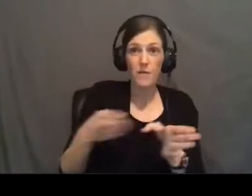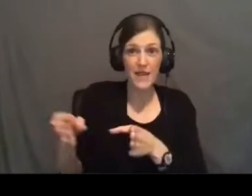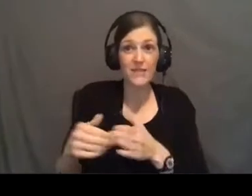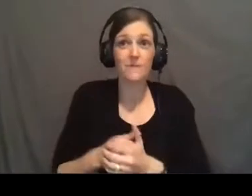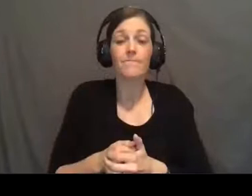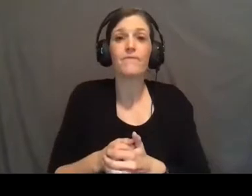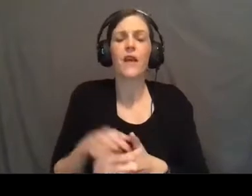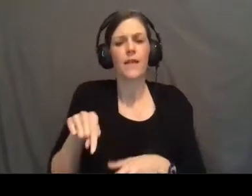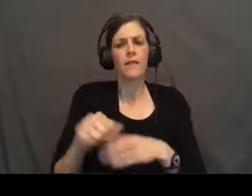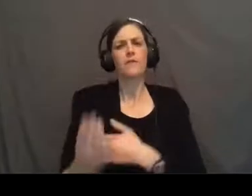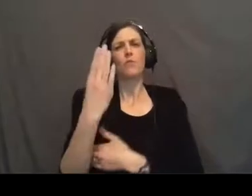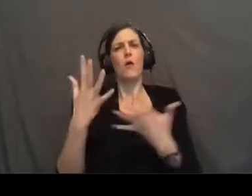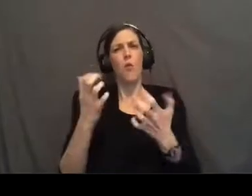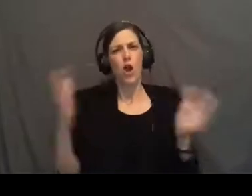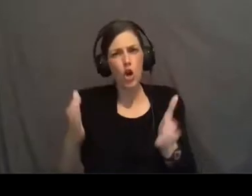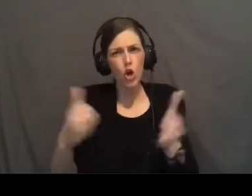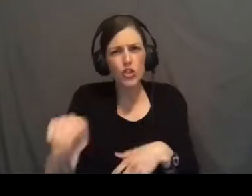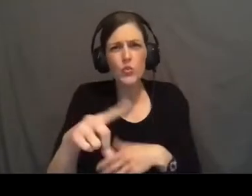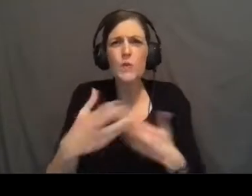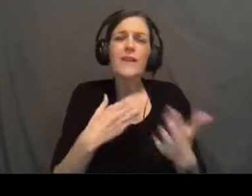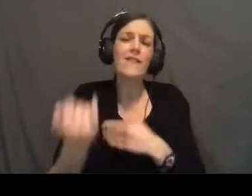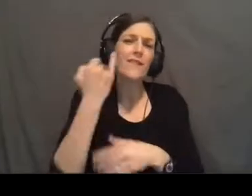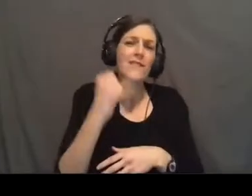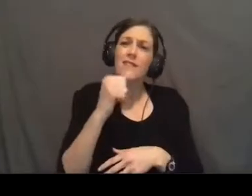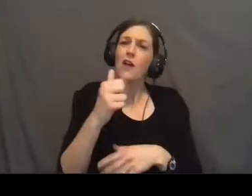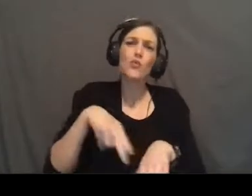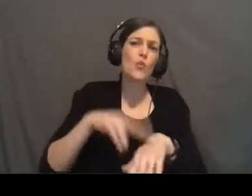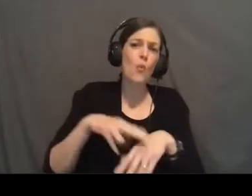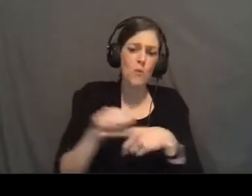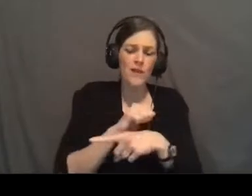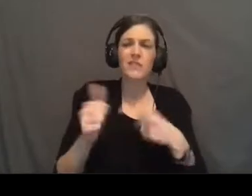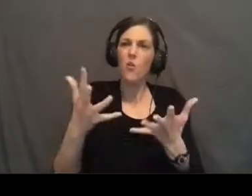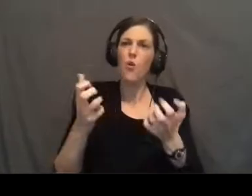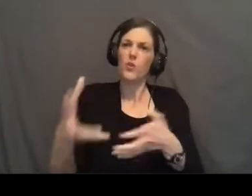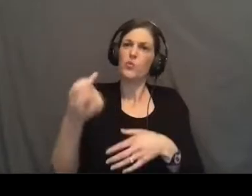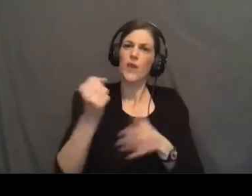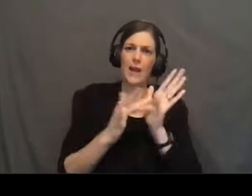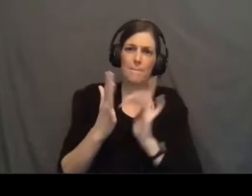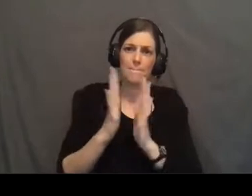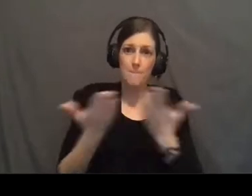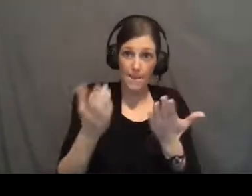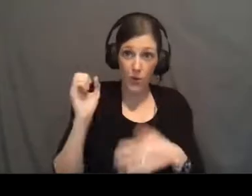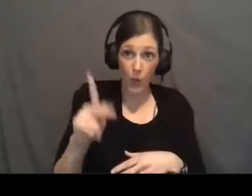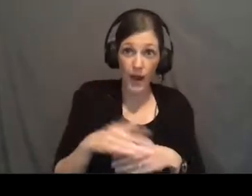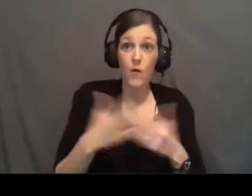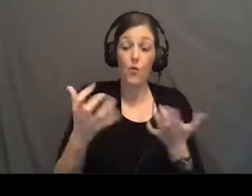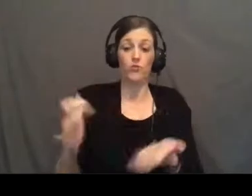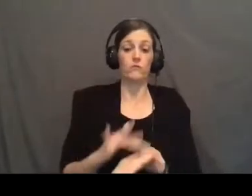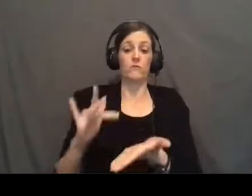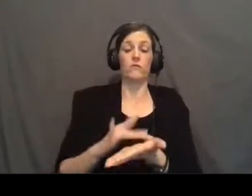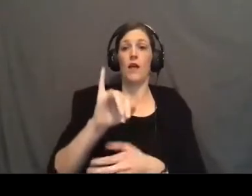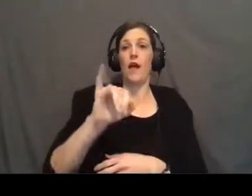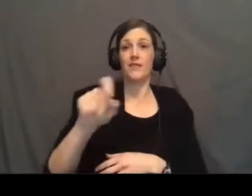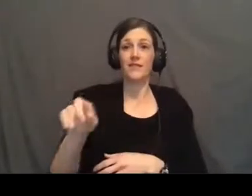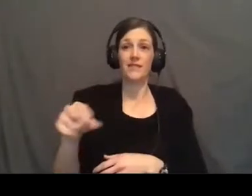I want to encourage you, and even if it's not your normal practice, I want you to grab a Bible, okay? I want you to turn to Isaiah